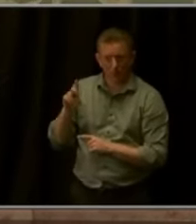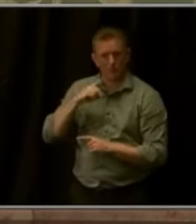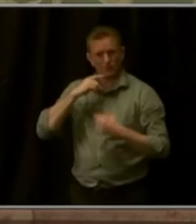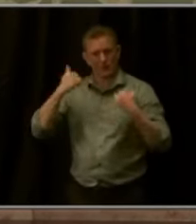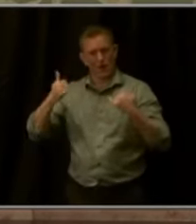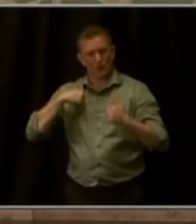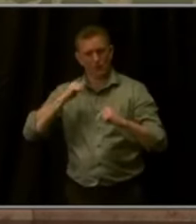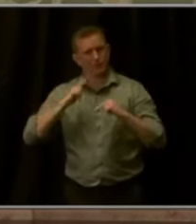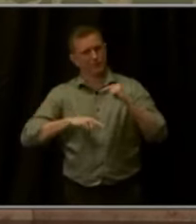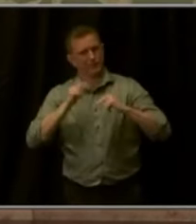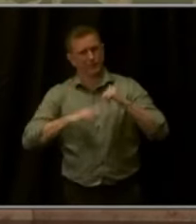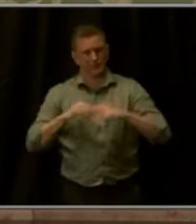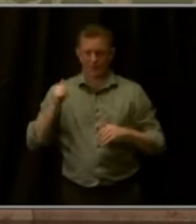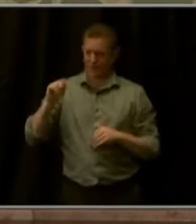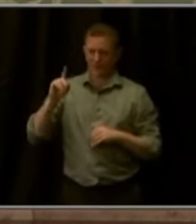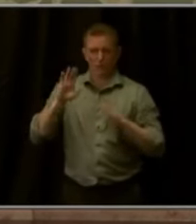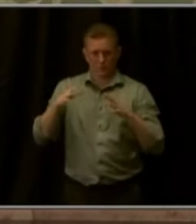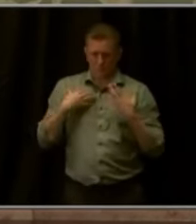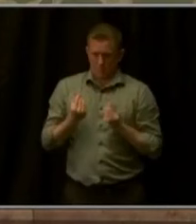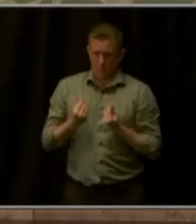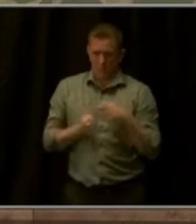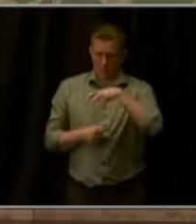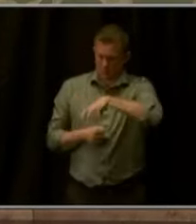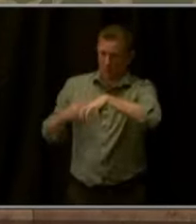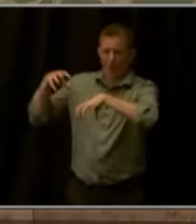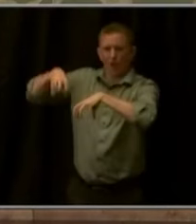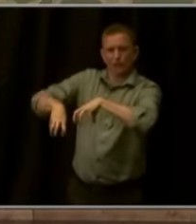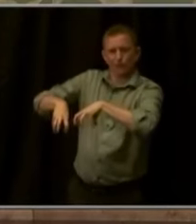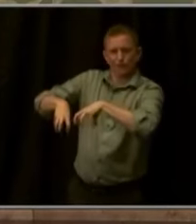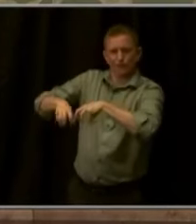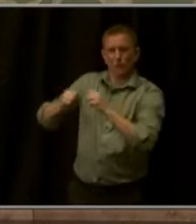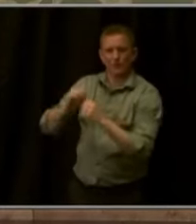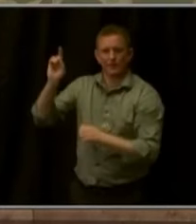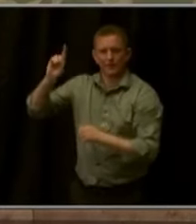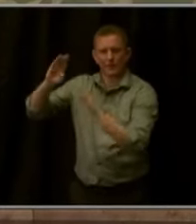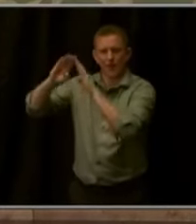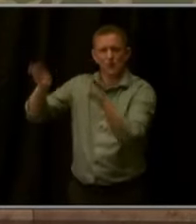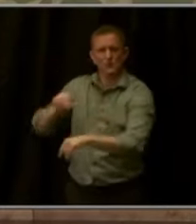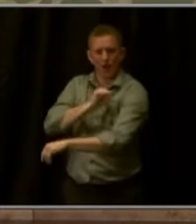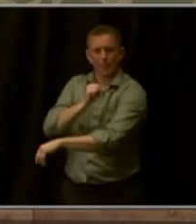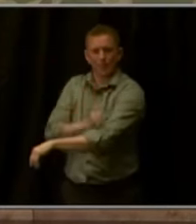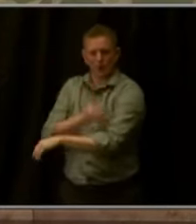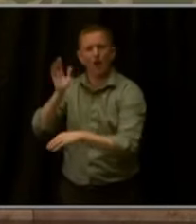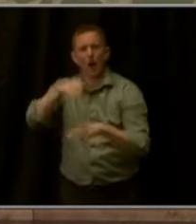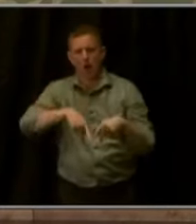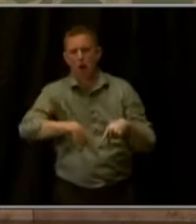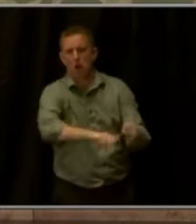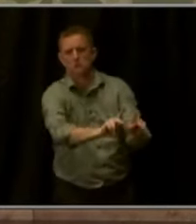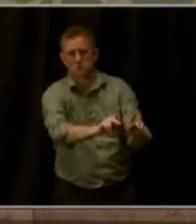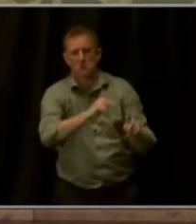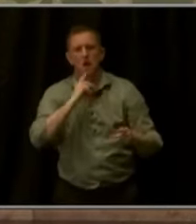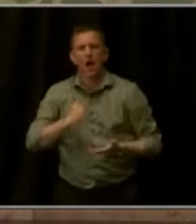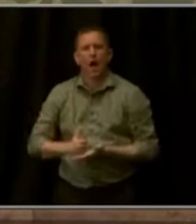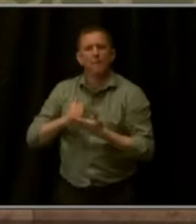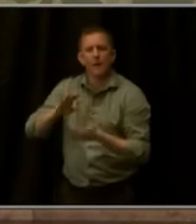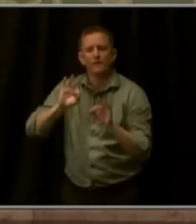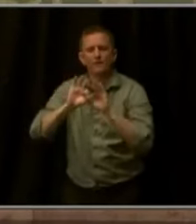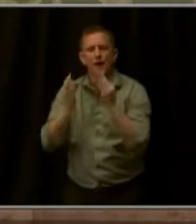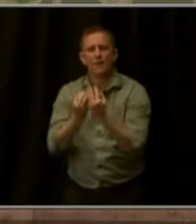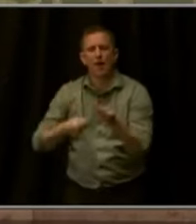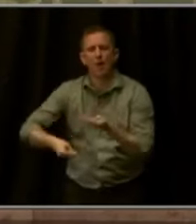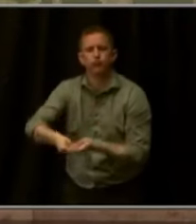his property with the Denver Housing Authority has been a game changer for his family, increased his property value,